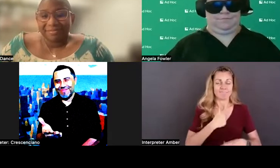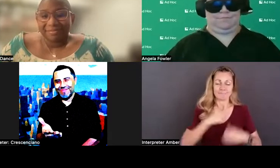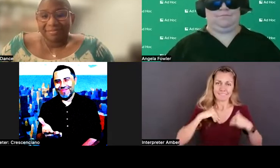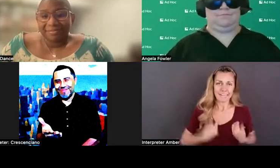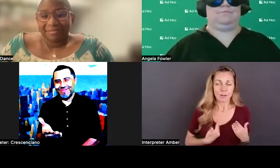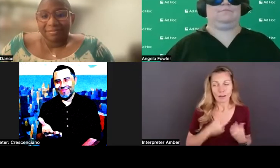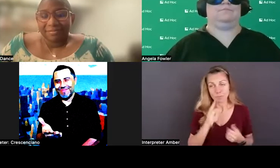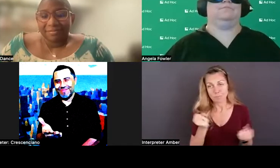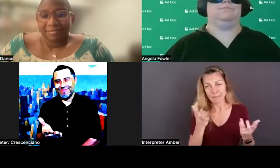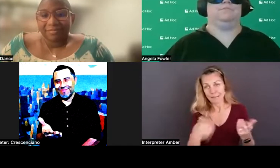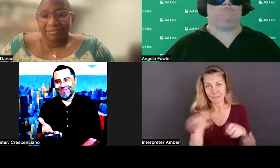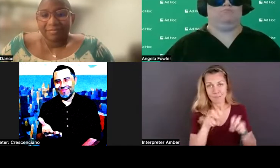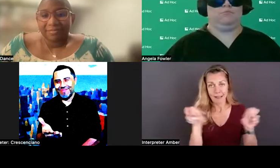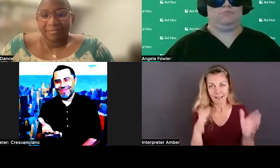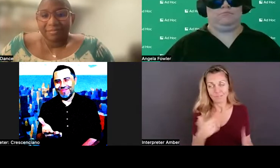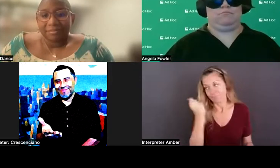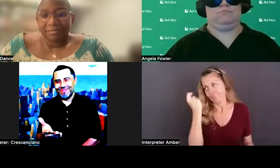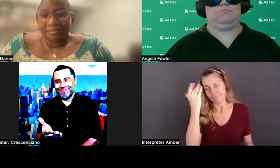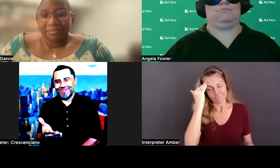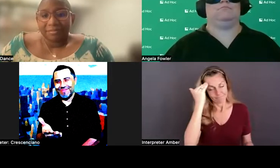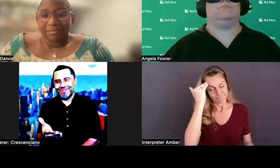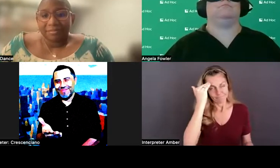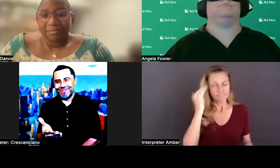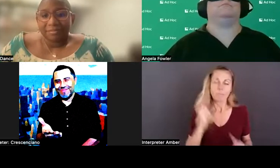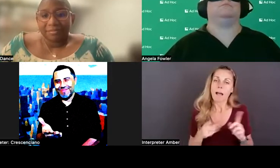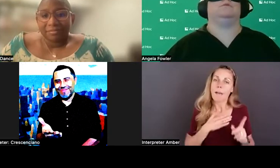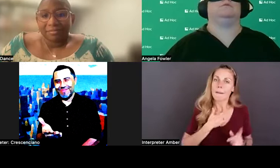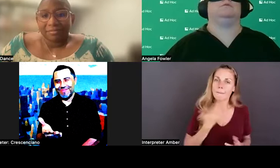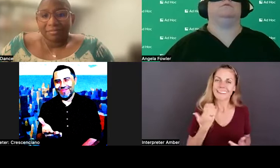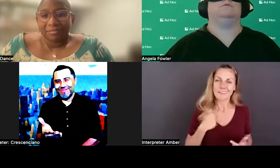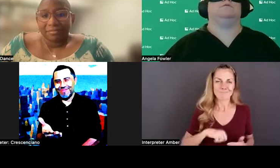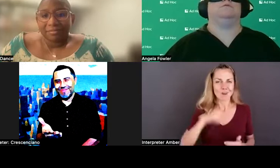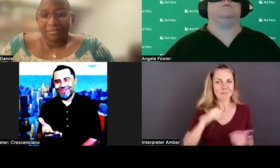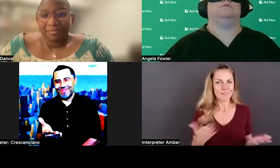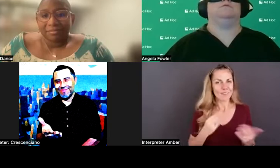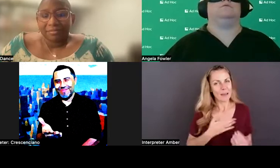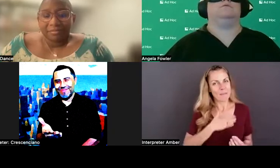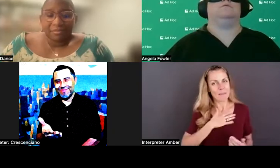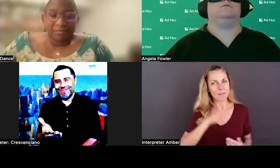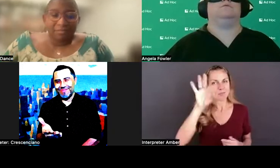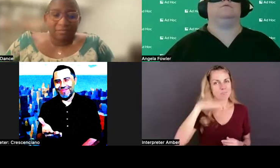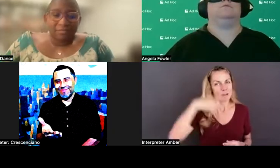something that I take great pride in, and I'm glad to be here and share whatever wisdom I have with, uh, with folks here tonight.